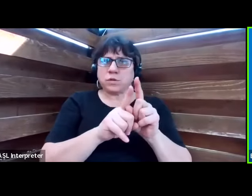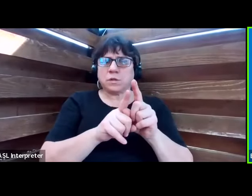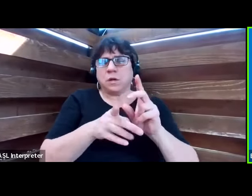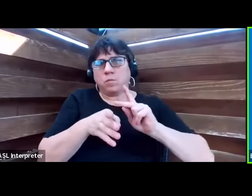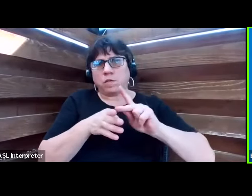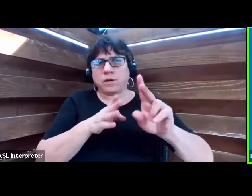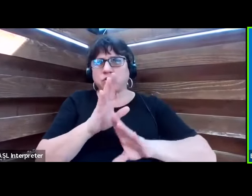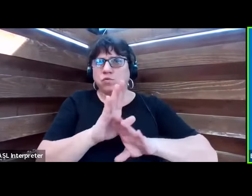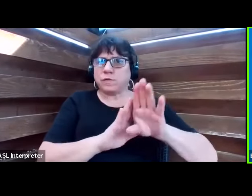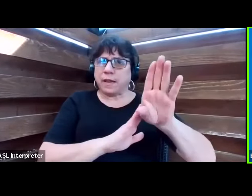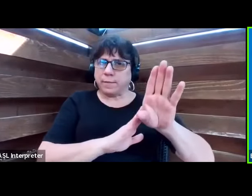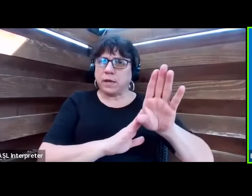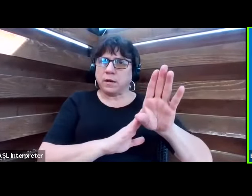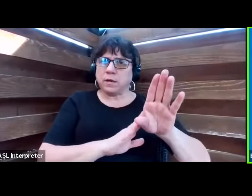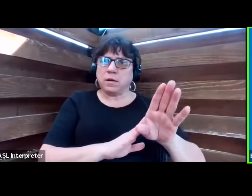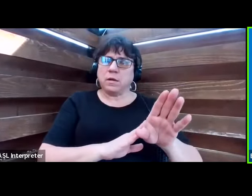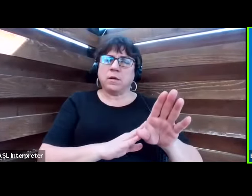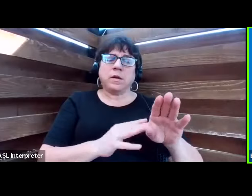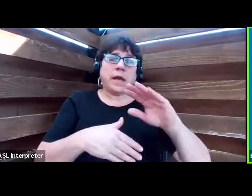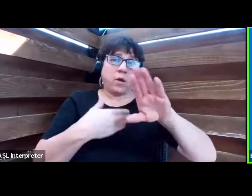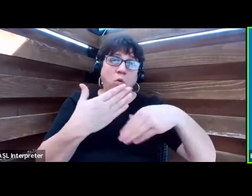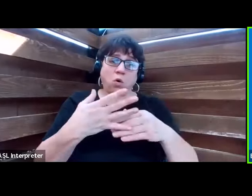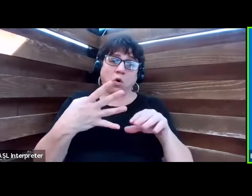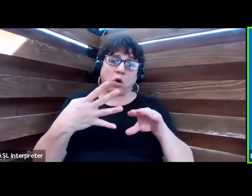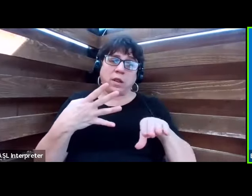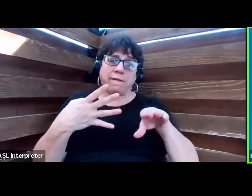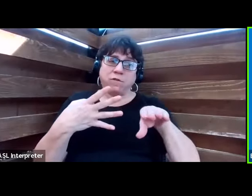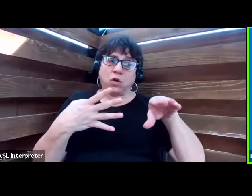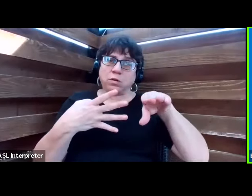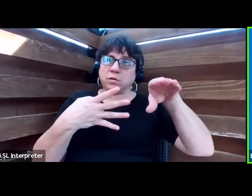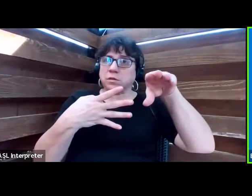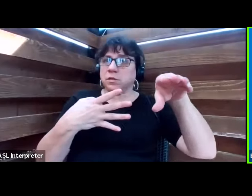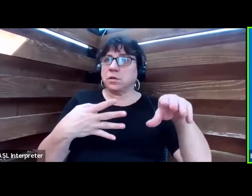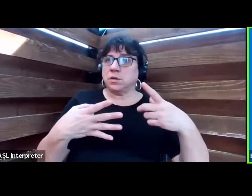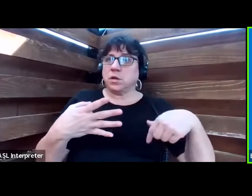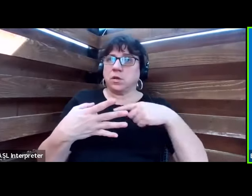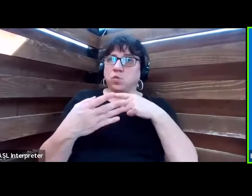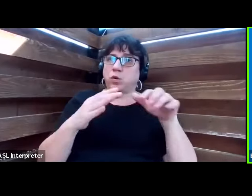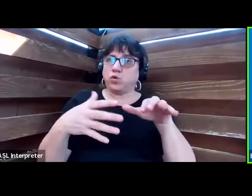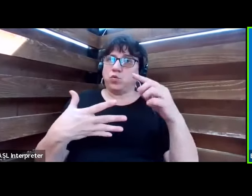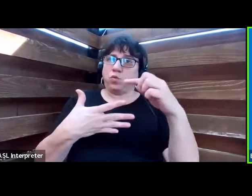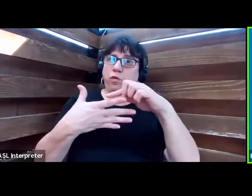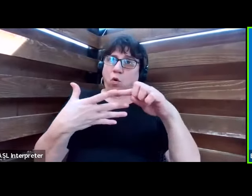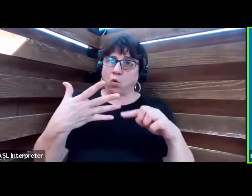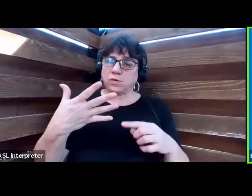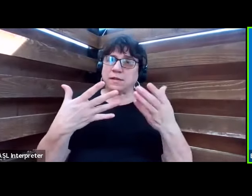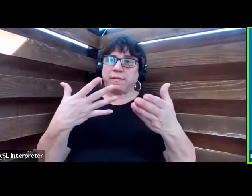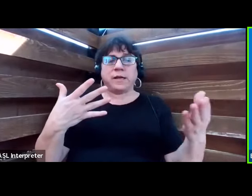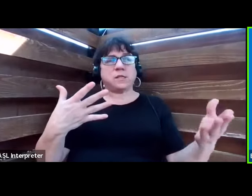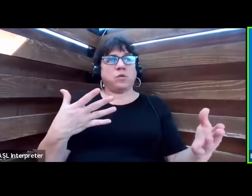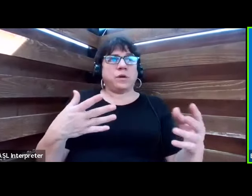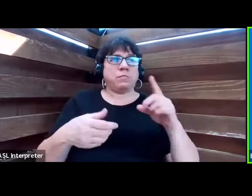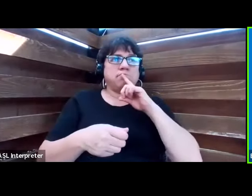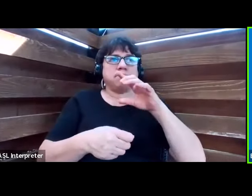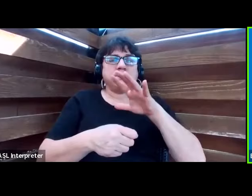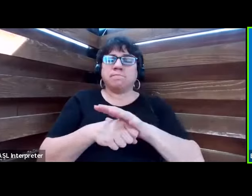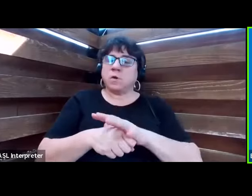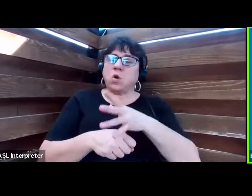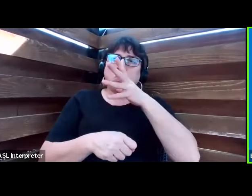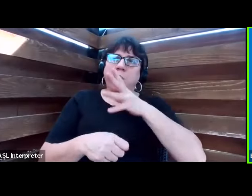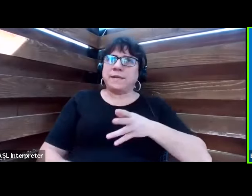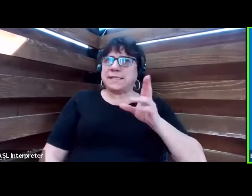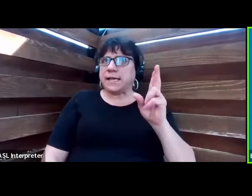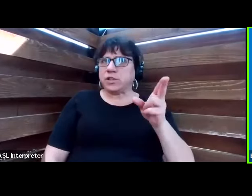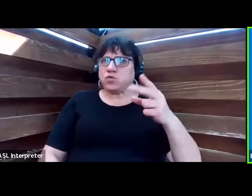development at all levels. As we do these things, we will reaffirm this year's Women's History